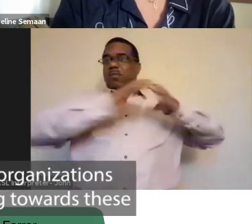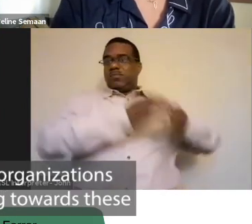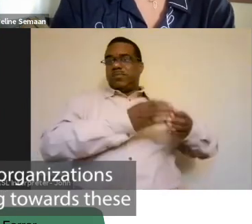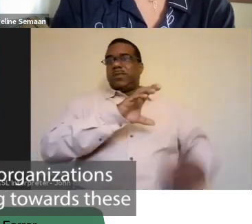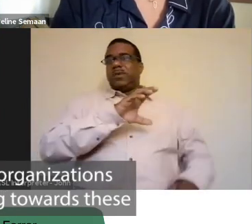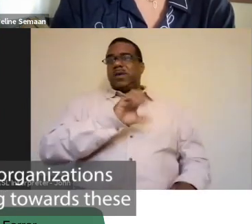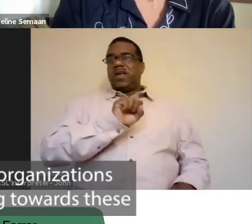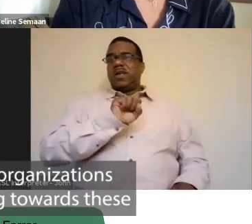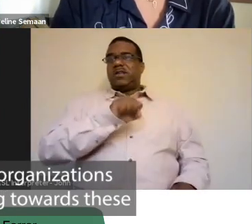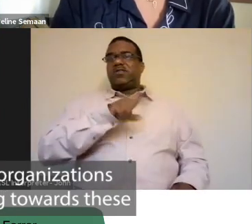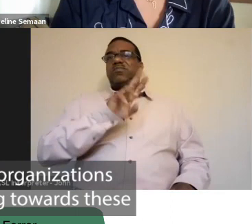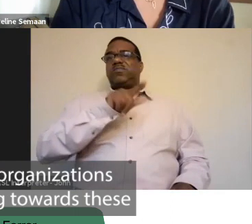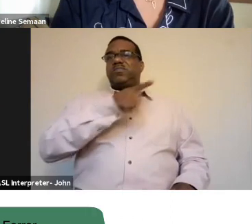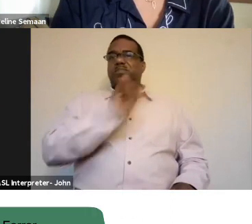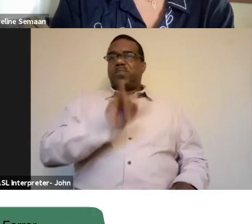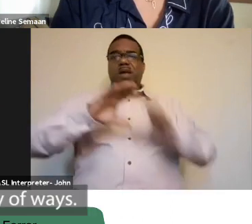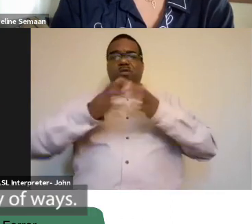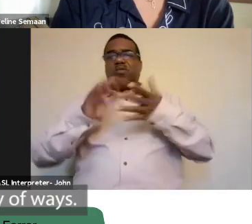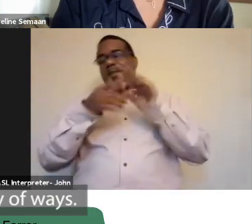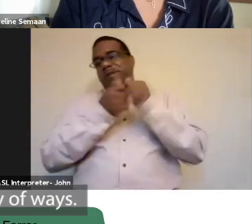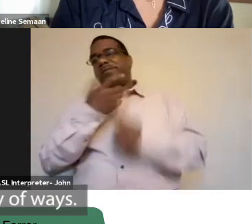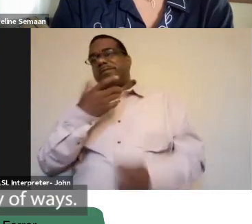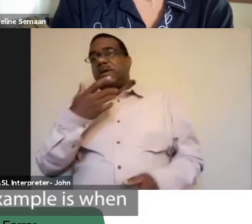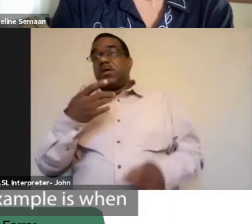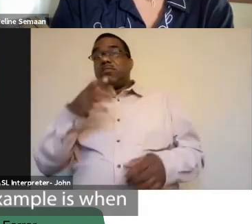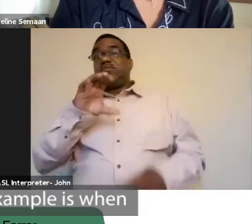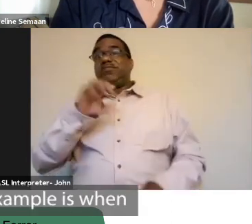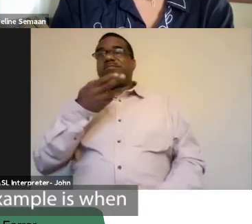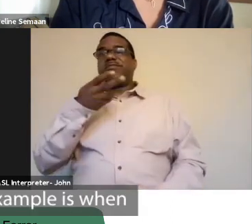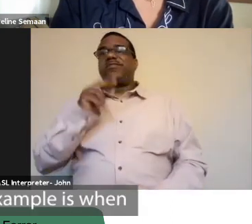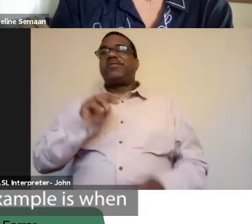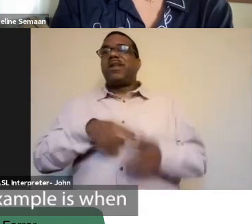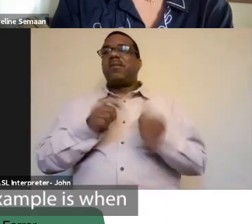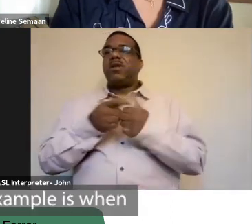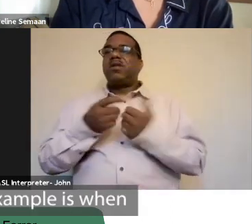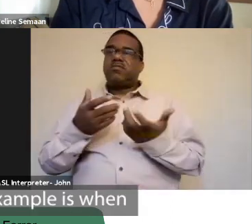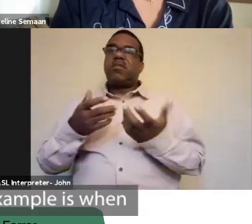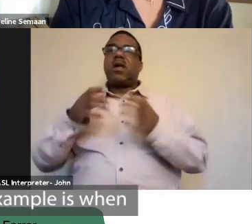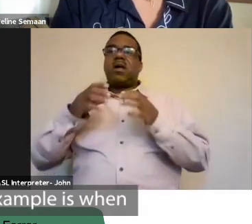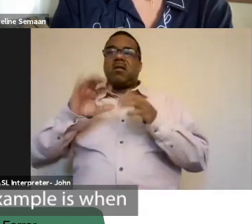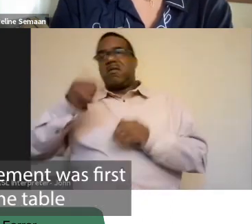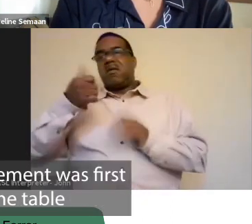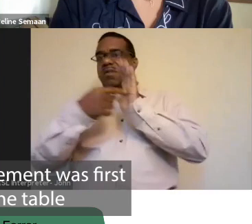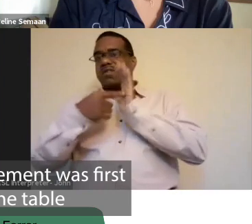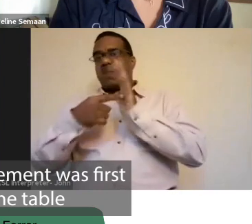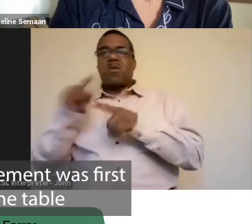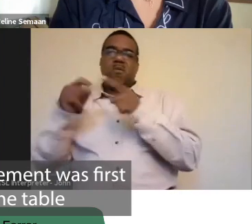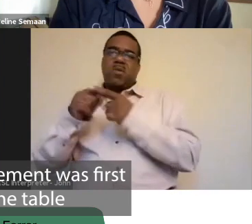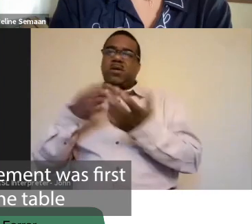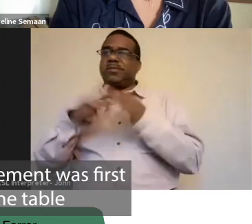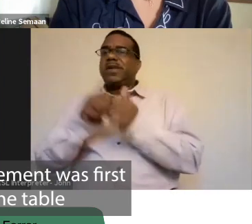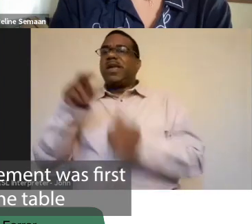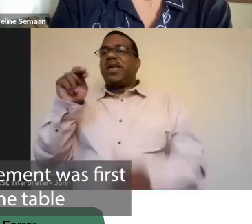are organizations who are working towards these in a variety of ways. I think a good example is when the NAFTA